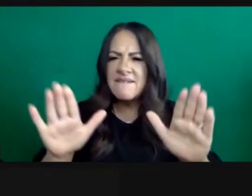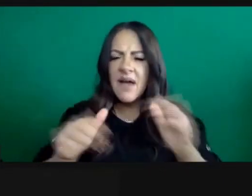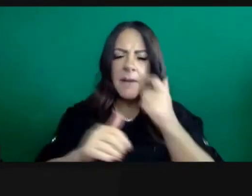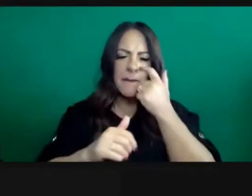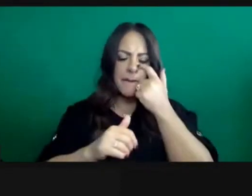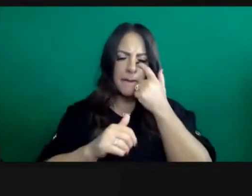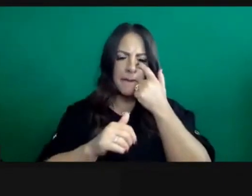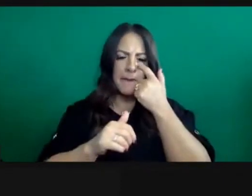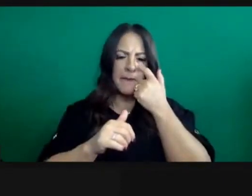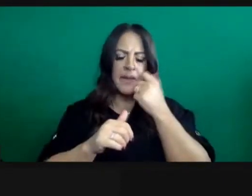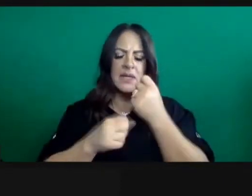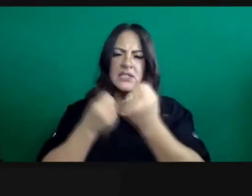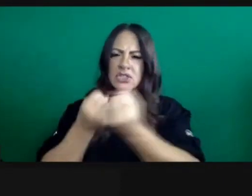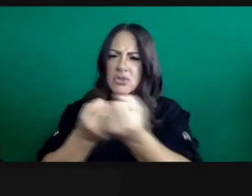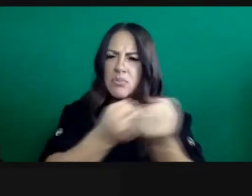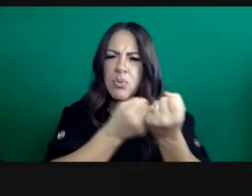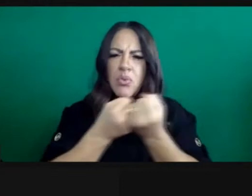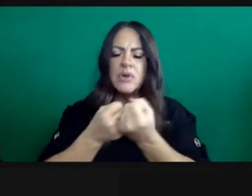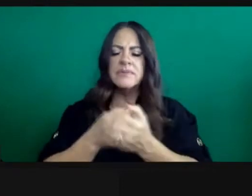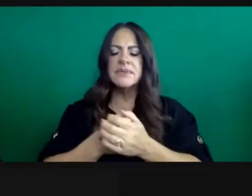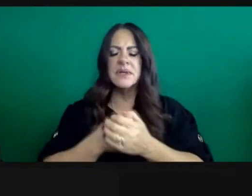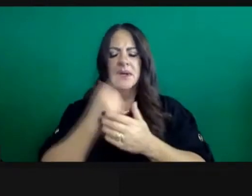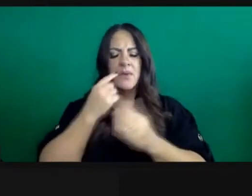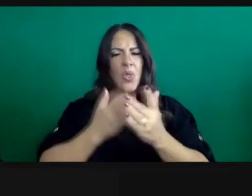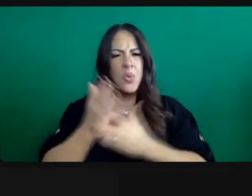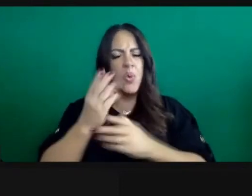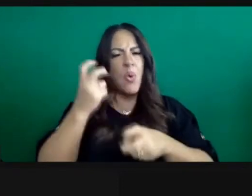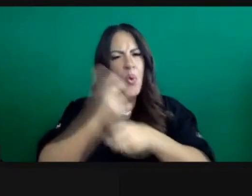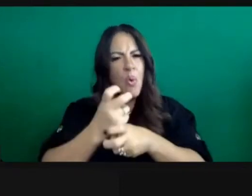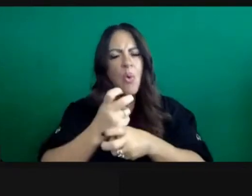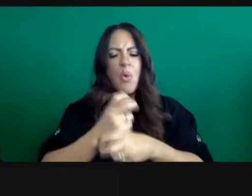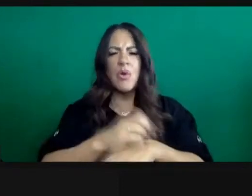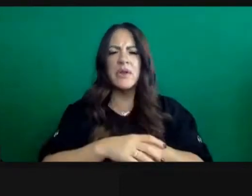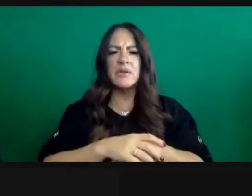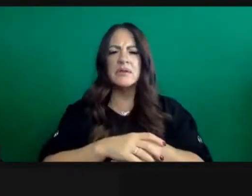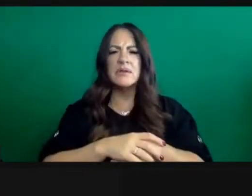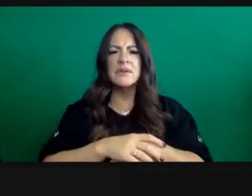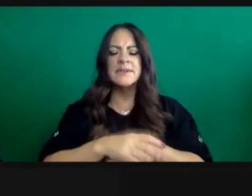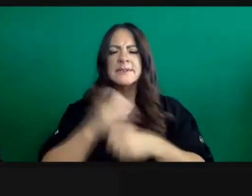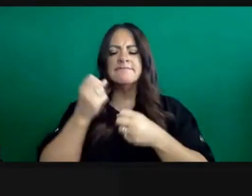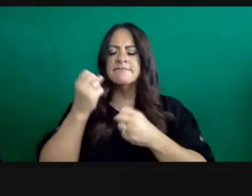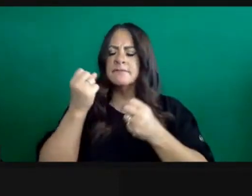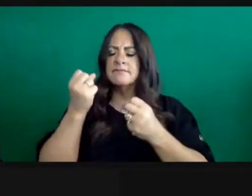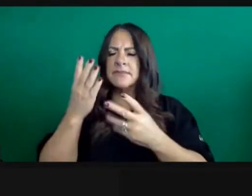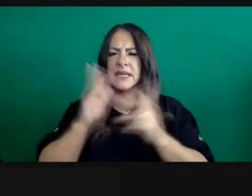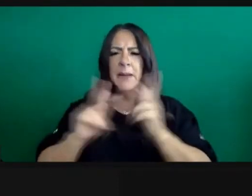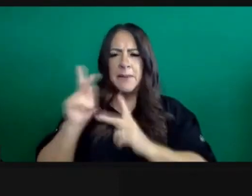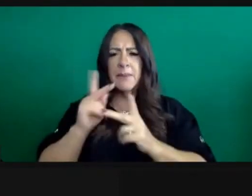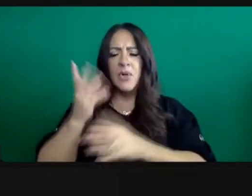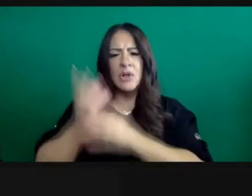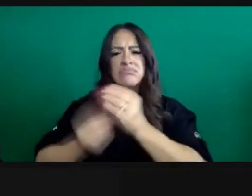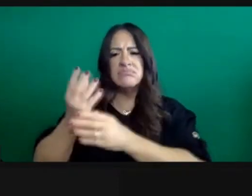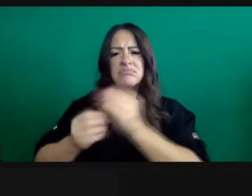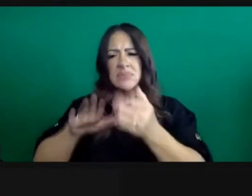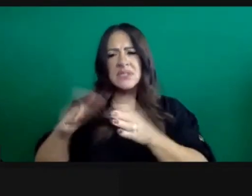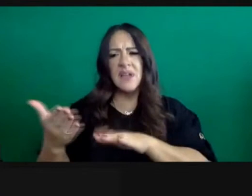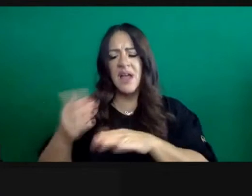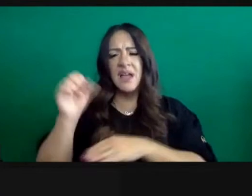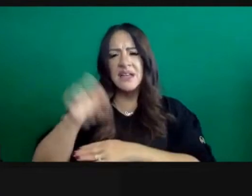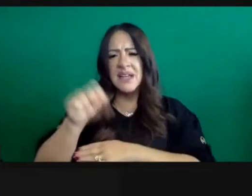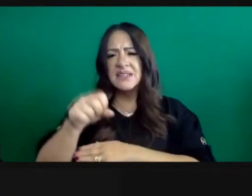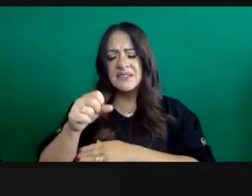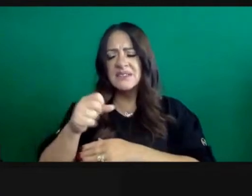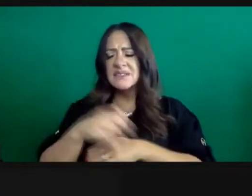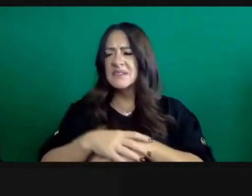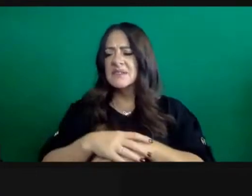period of extreme difficulty where we're losing Californians day over day in large